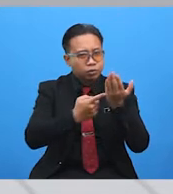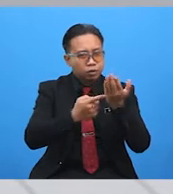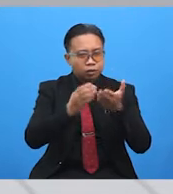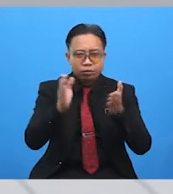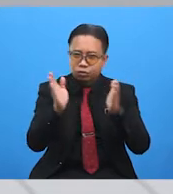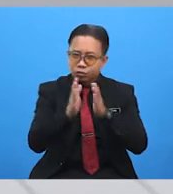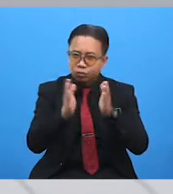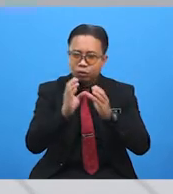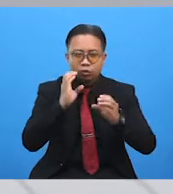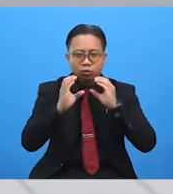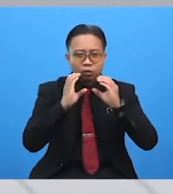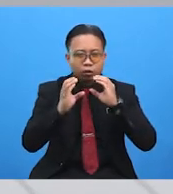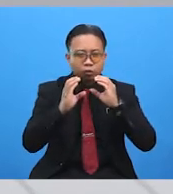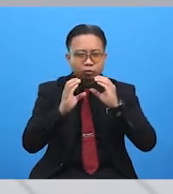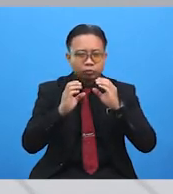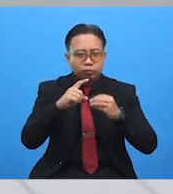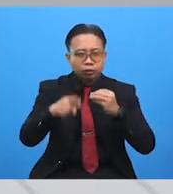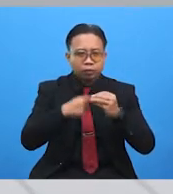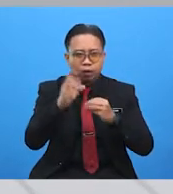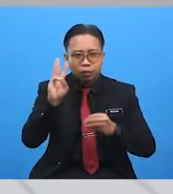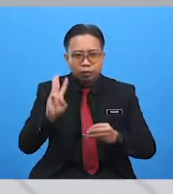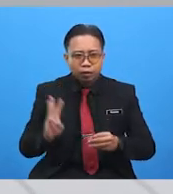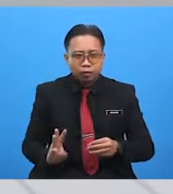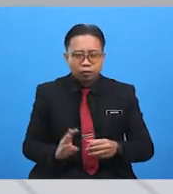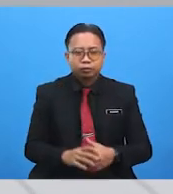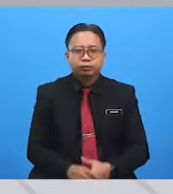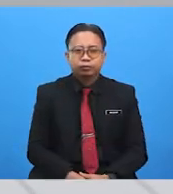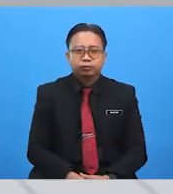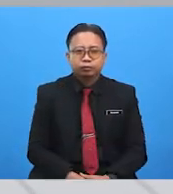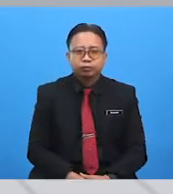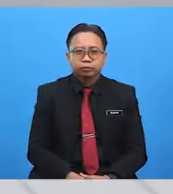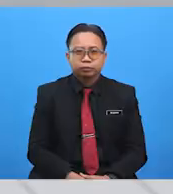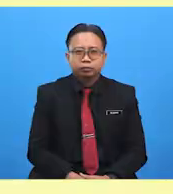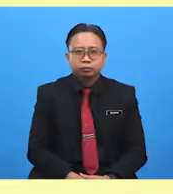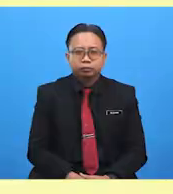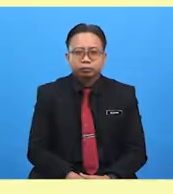small talk conversations about the weather are...